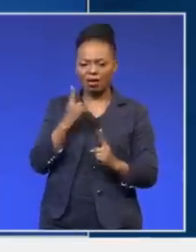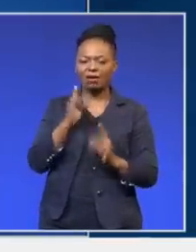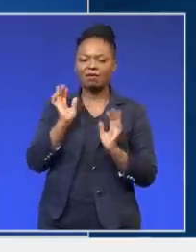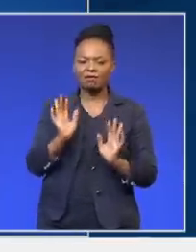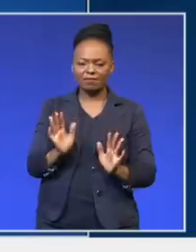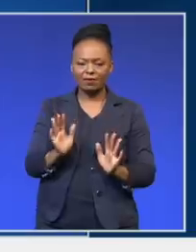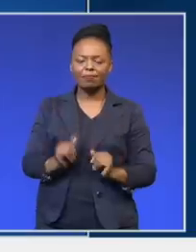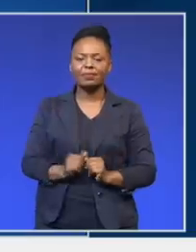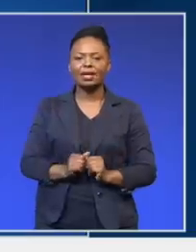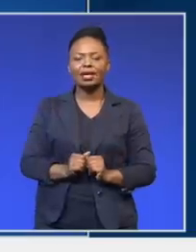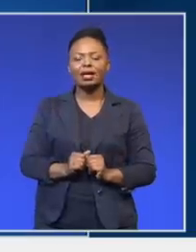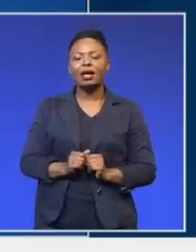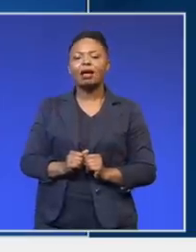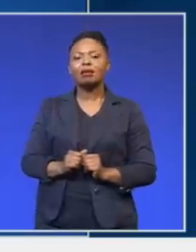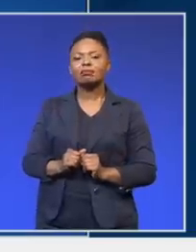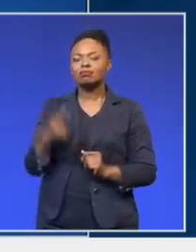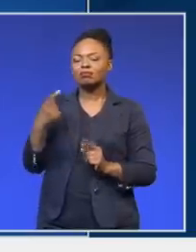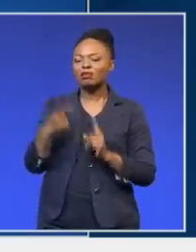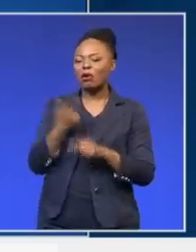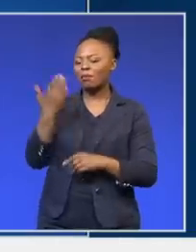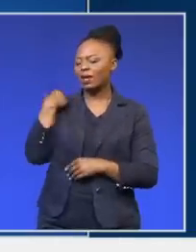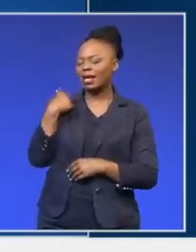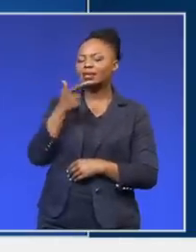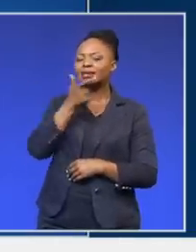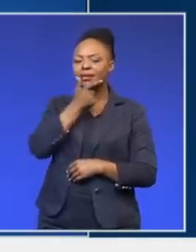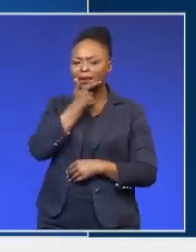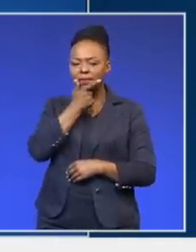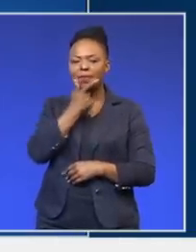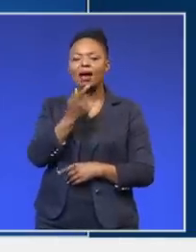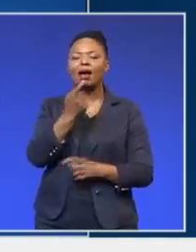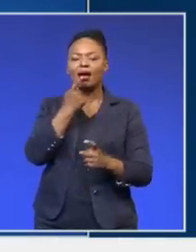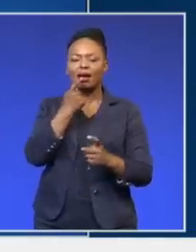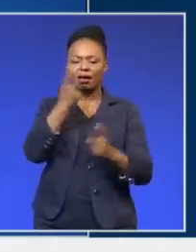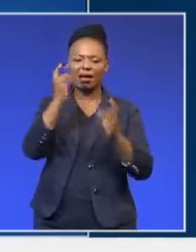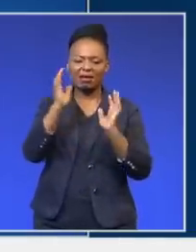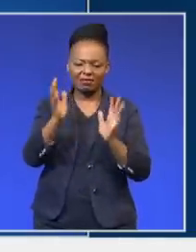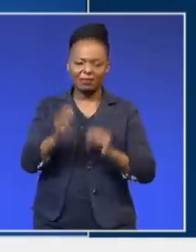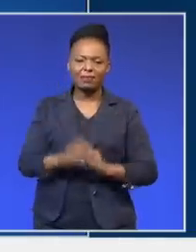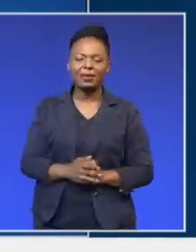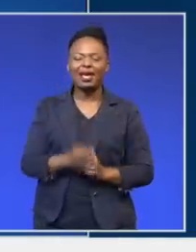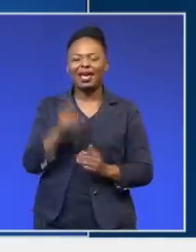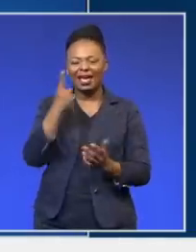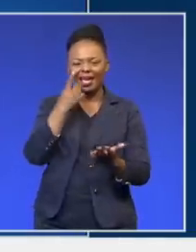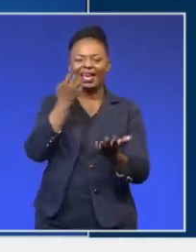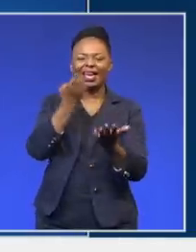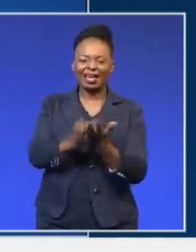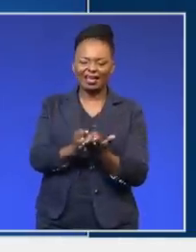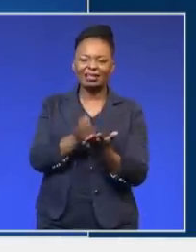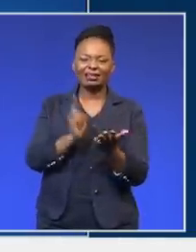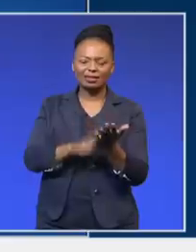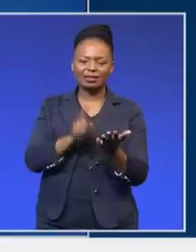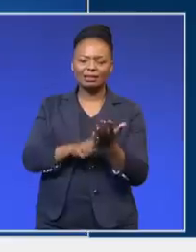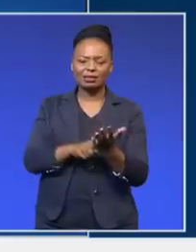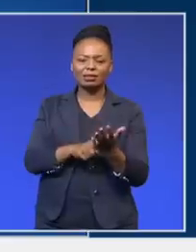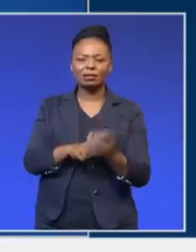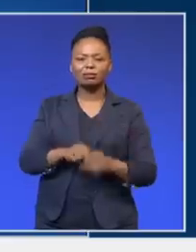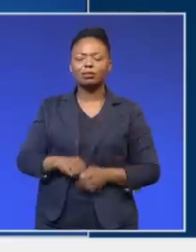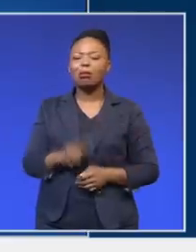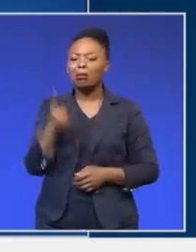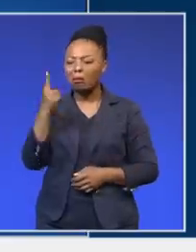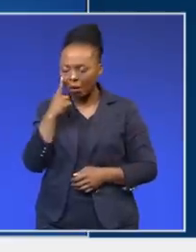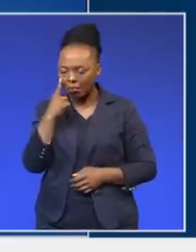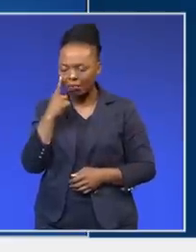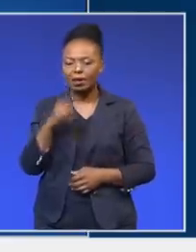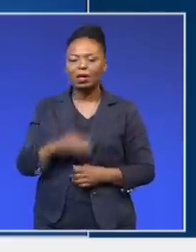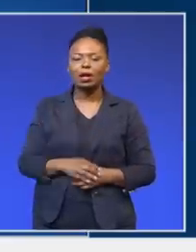that we have held since December last year. It was quite evident, you know, what we knew and what